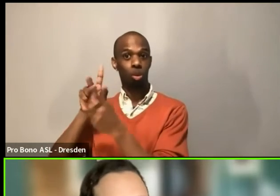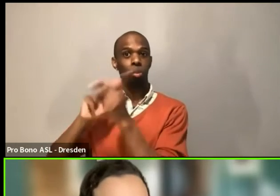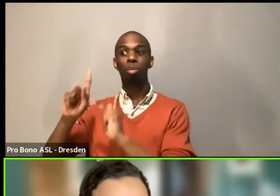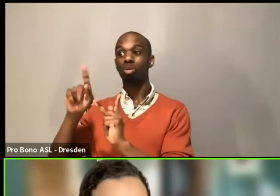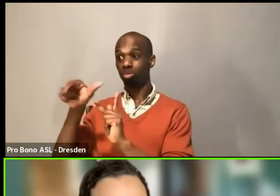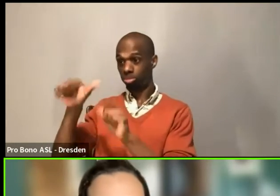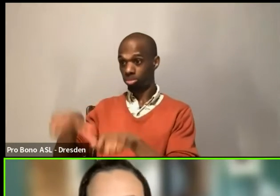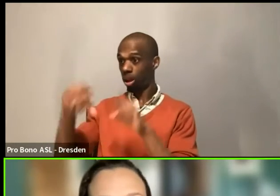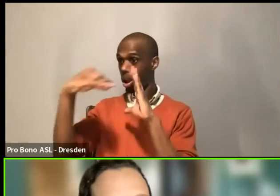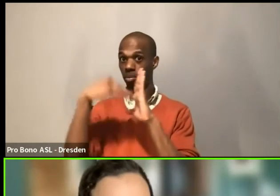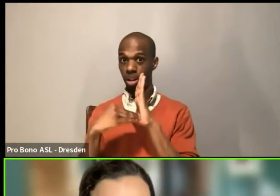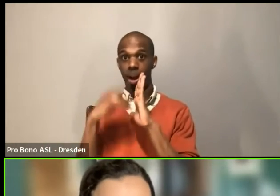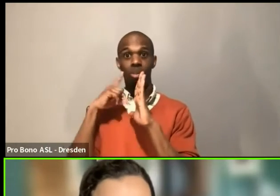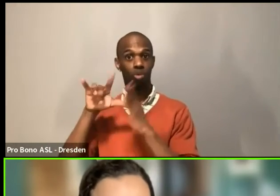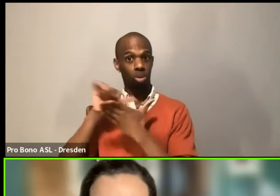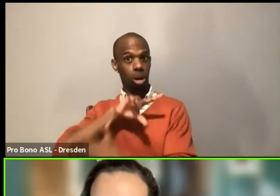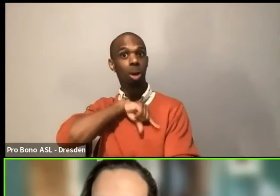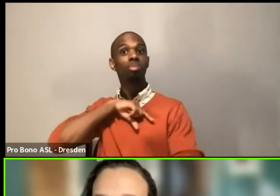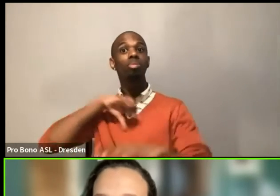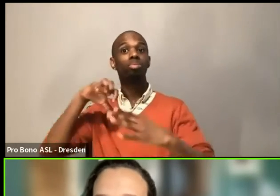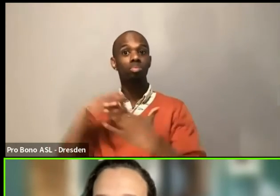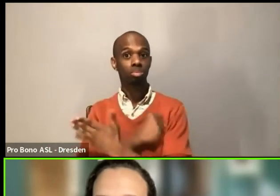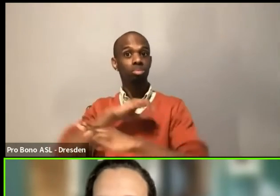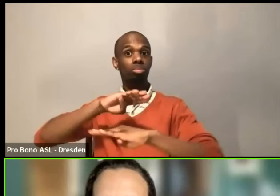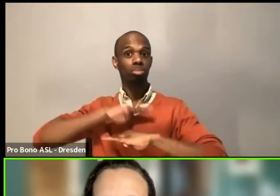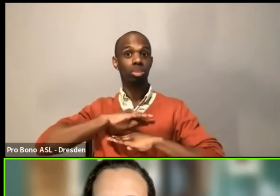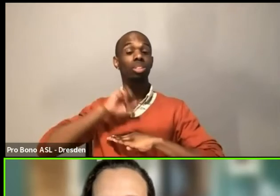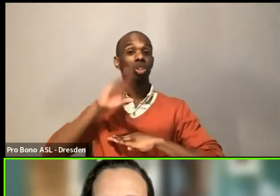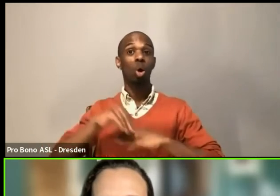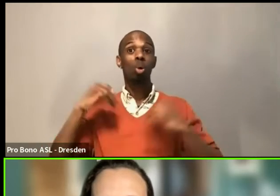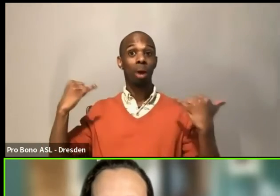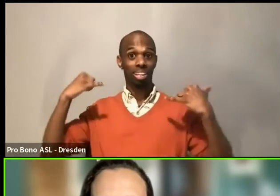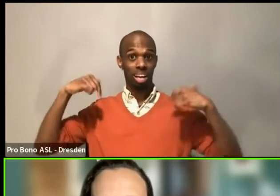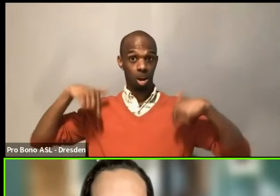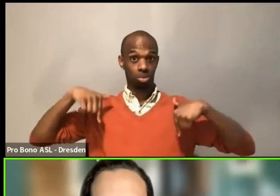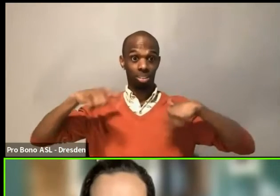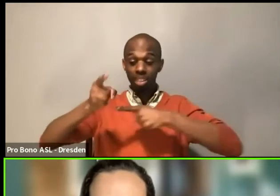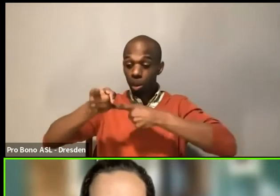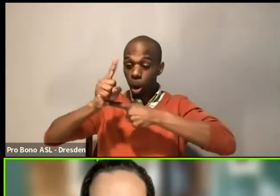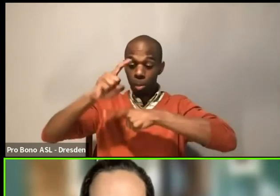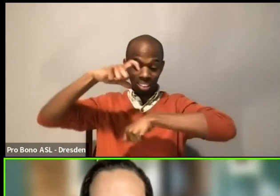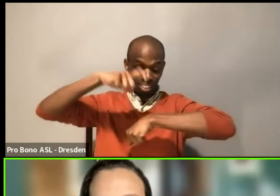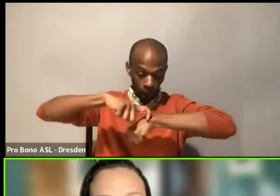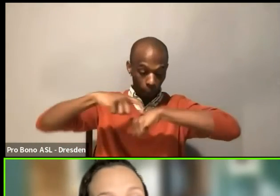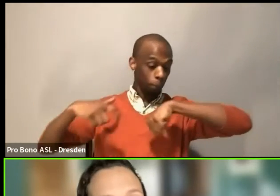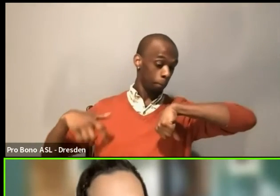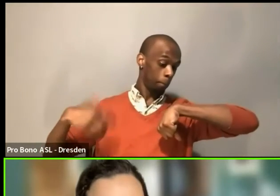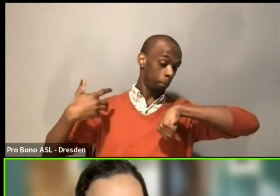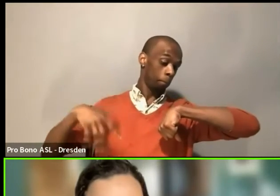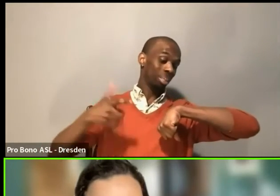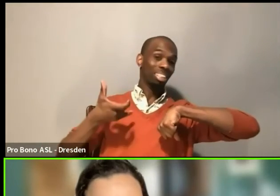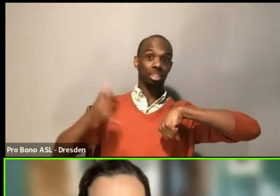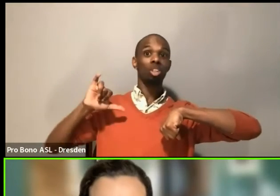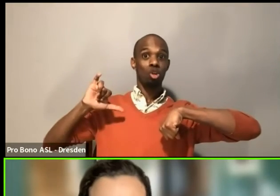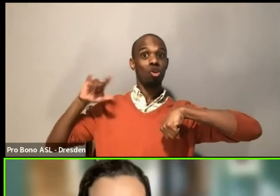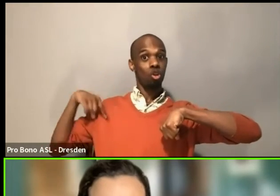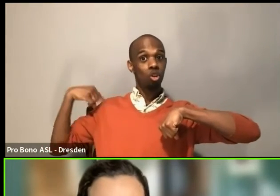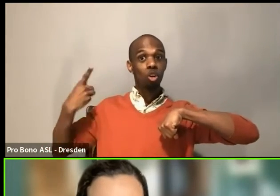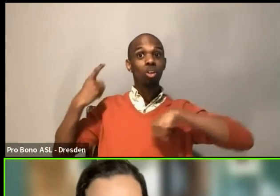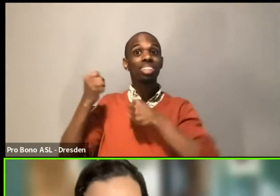right now in this moment in time, and this has been the truth for a year and a half, you can give